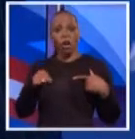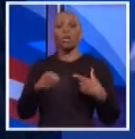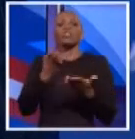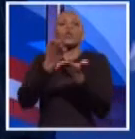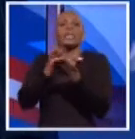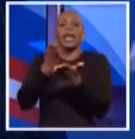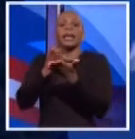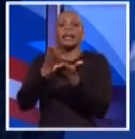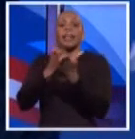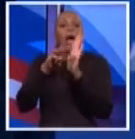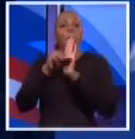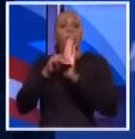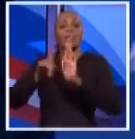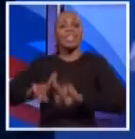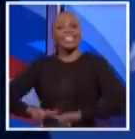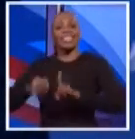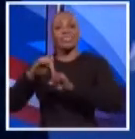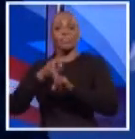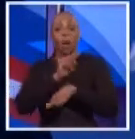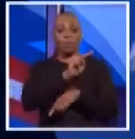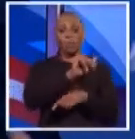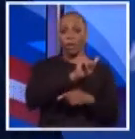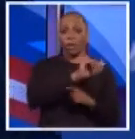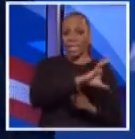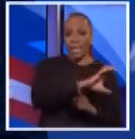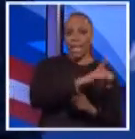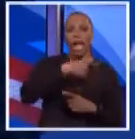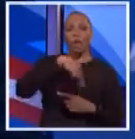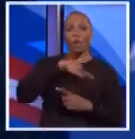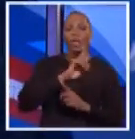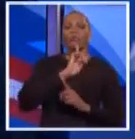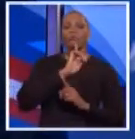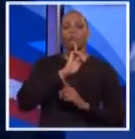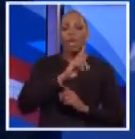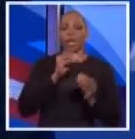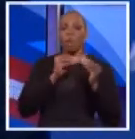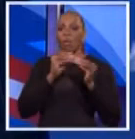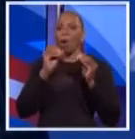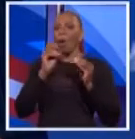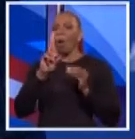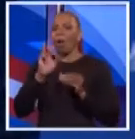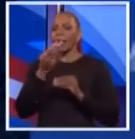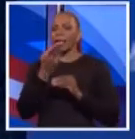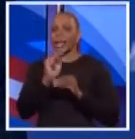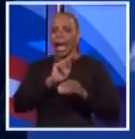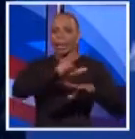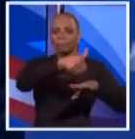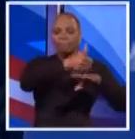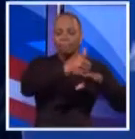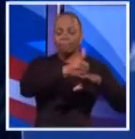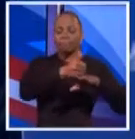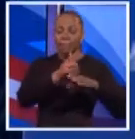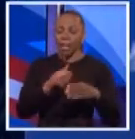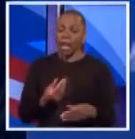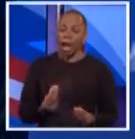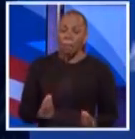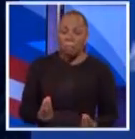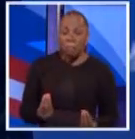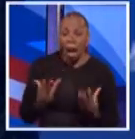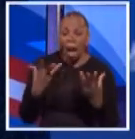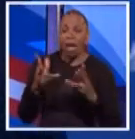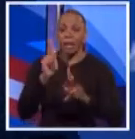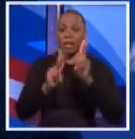economic model is very different than New York City's, where we are a dynamic, organic economic entity. Thousands of people, hundreds of thousands of people